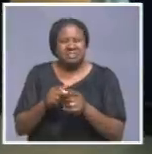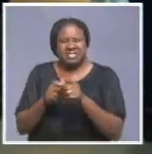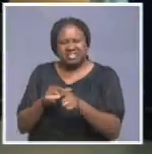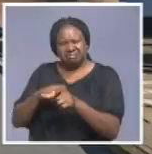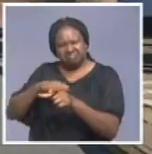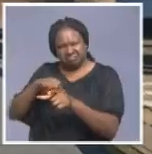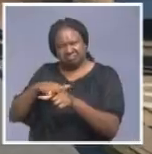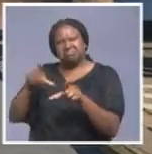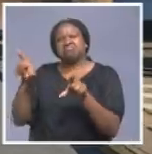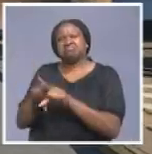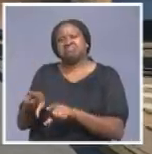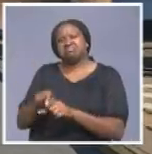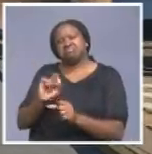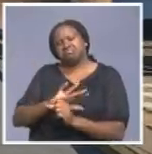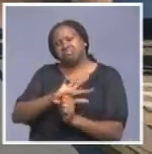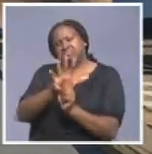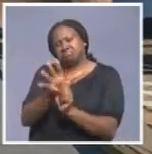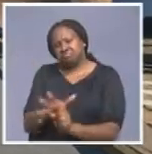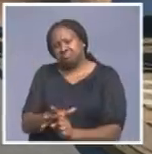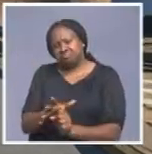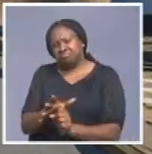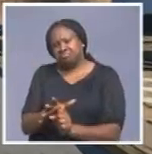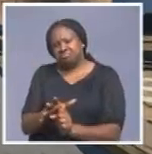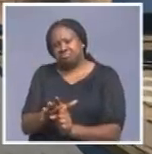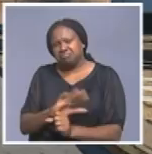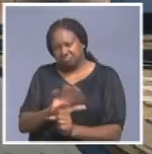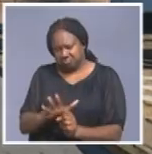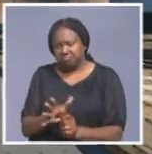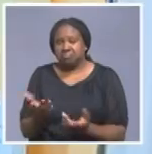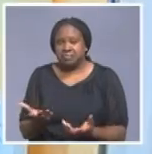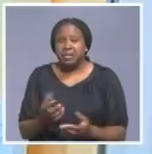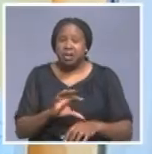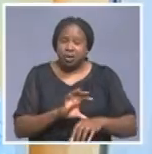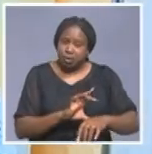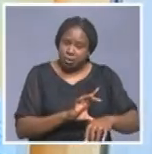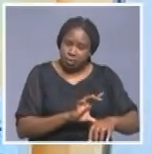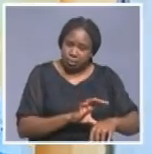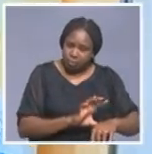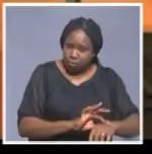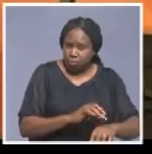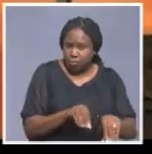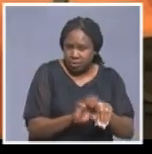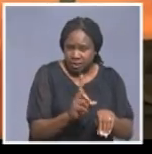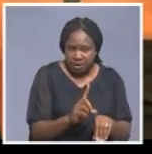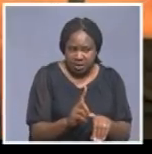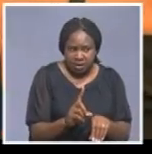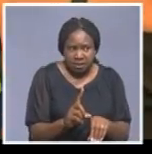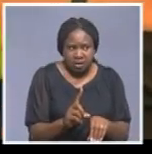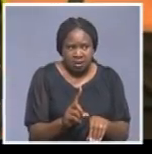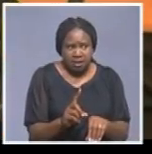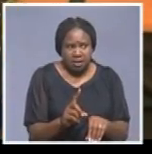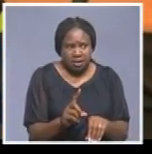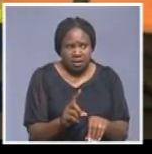coronavirus. And what the doctor did, he did not do the test, he simply